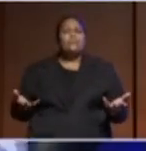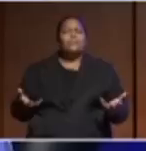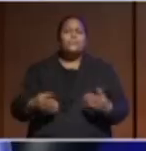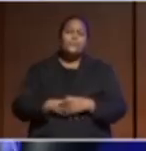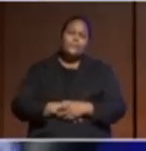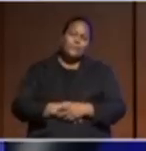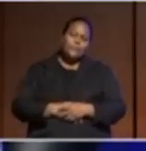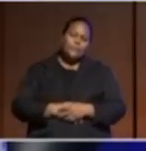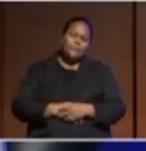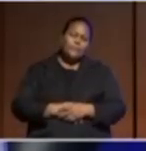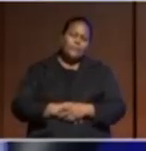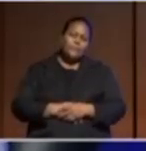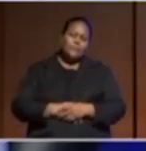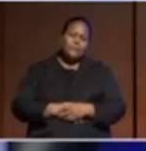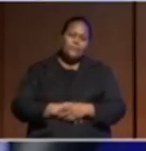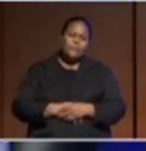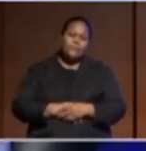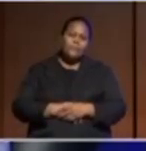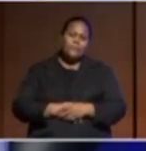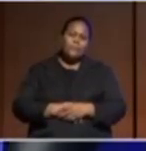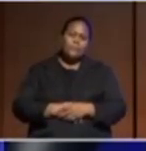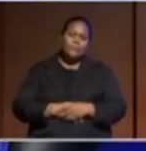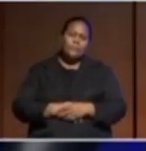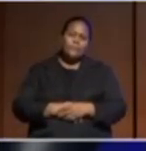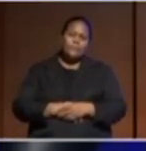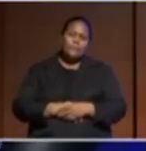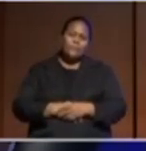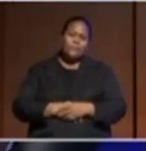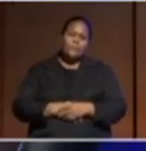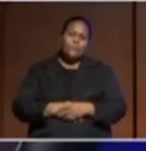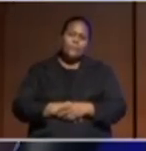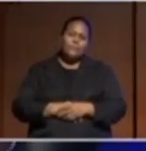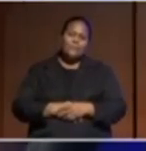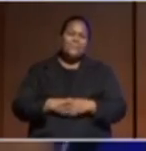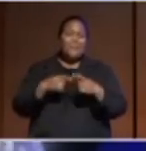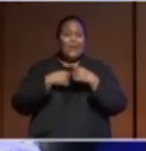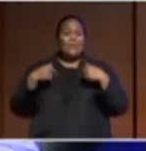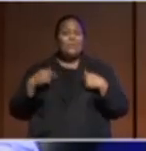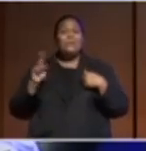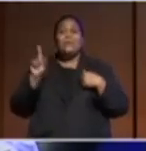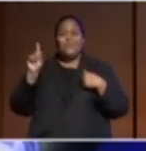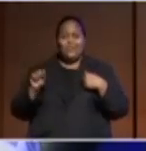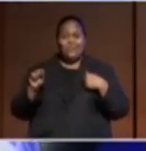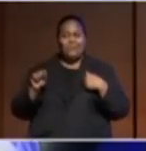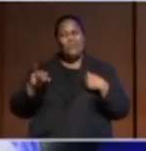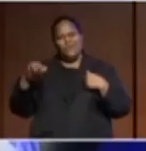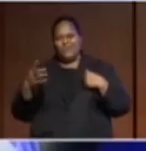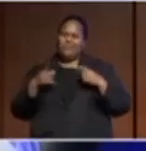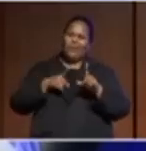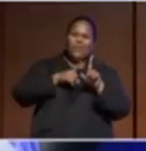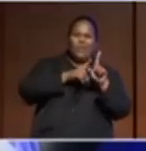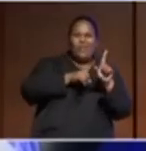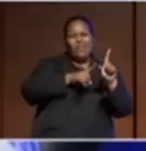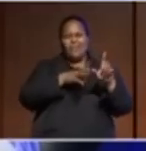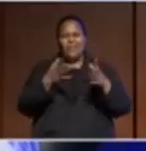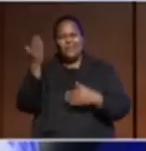You know, is it rhetoric that, you know, we've been sort of floating along? Now, it's often been